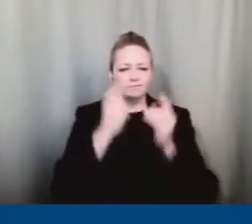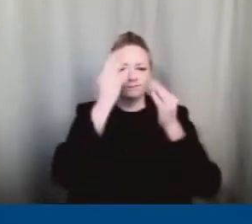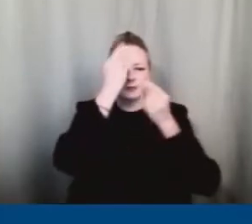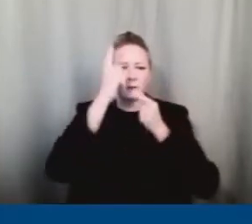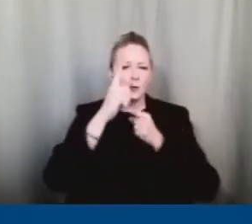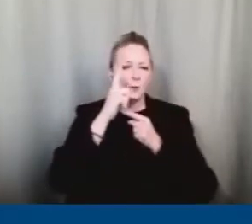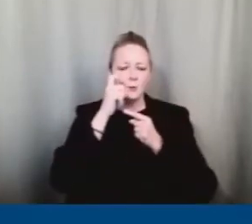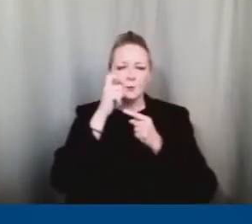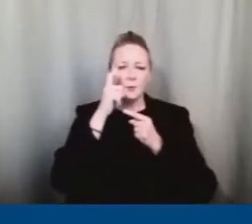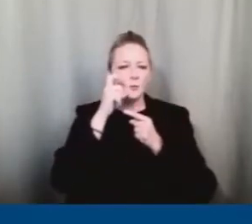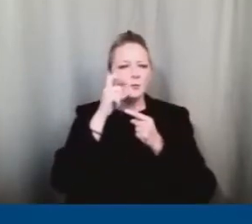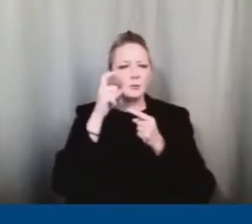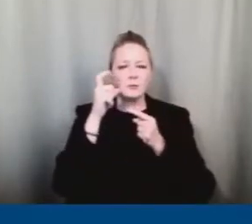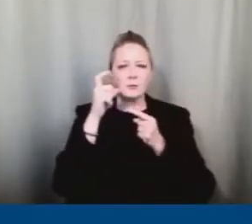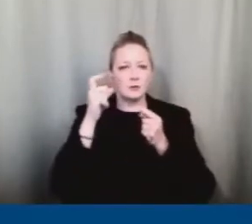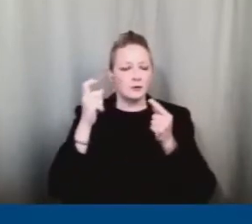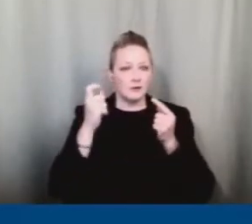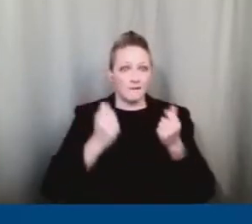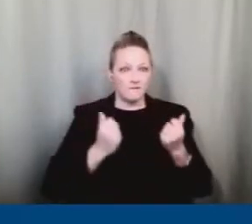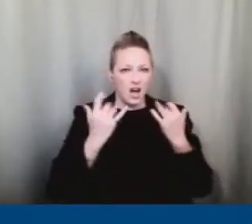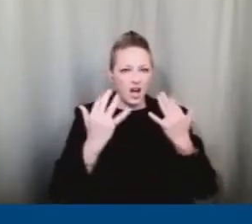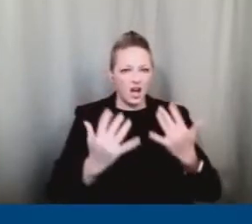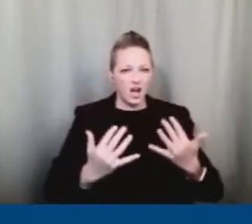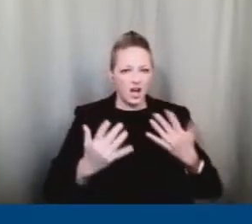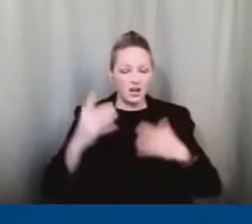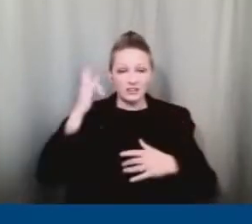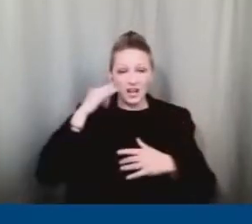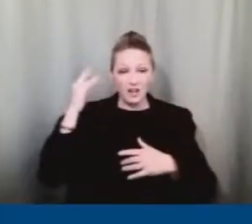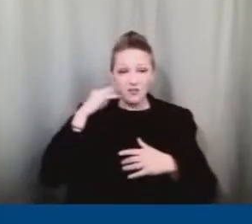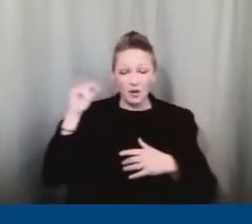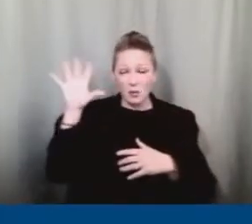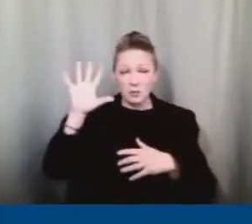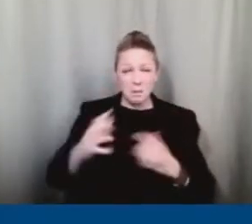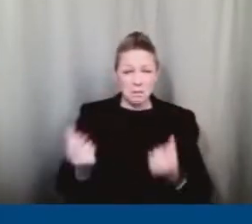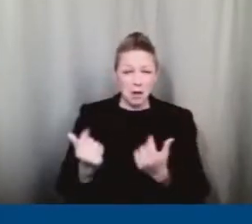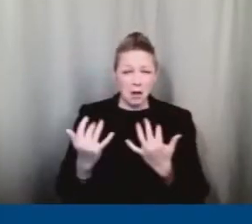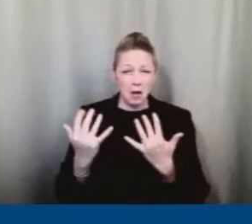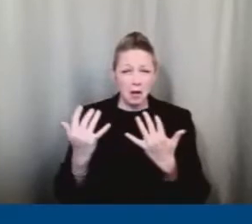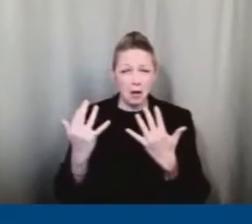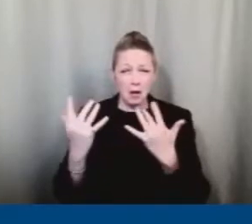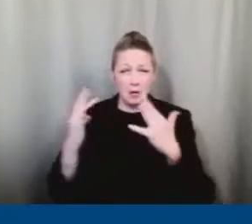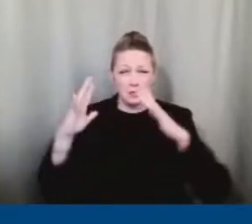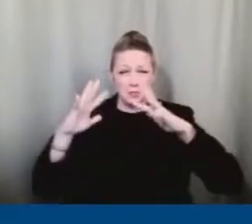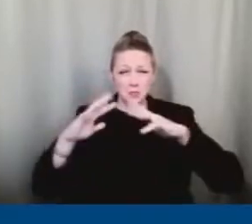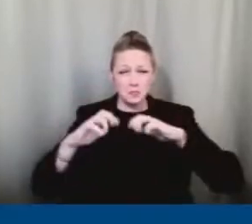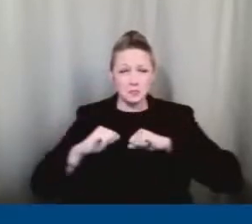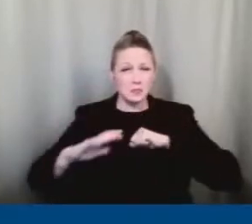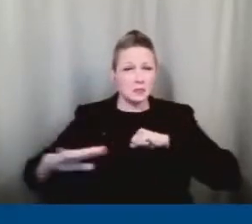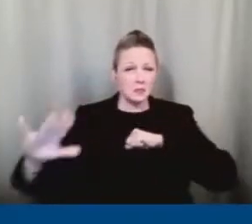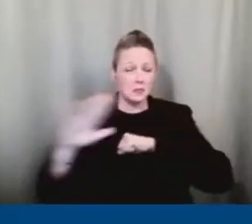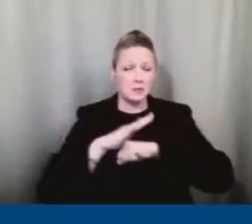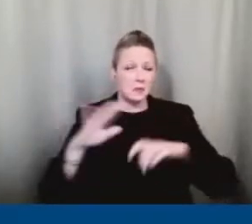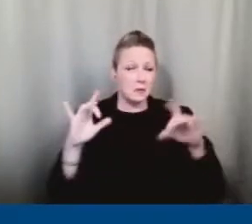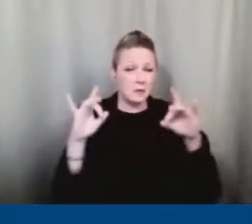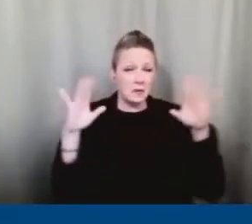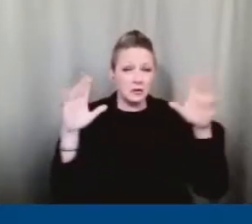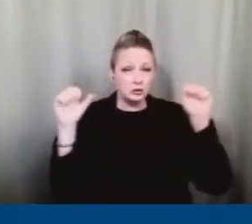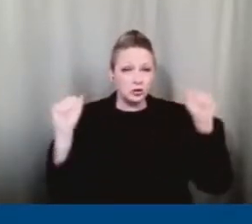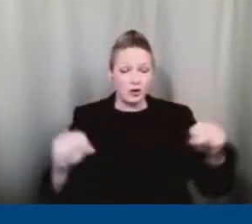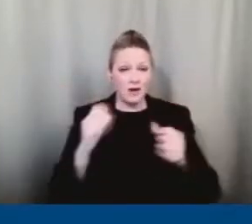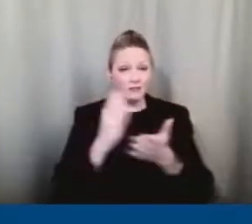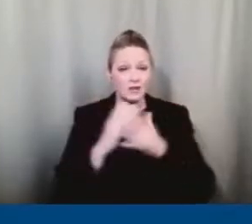displaced by the fires that have burned millions of acres of forest to the ground in this climate apocalypse that we could have stopped.